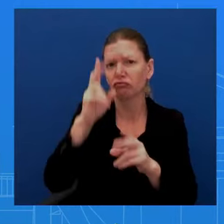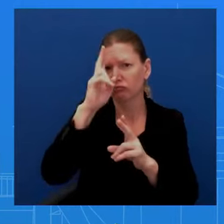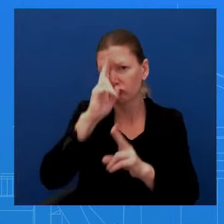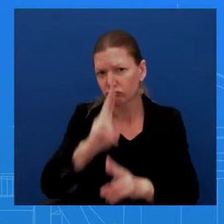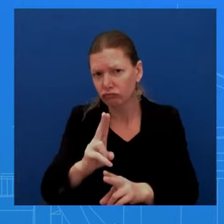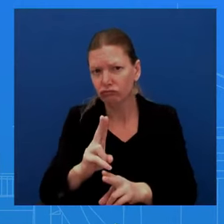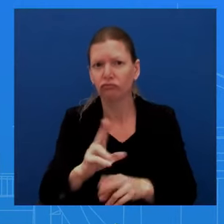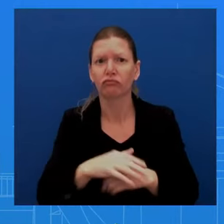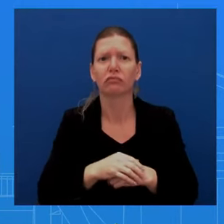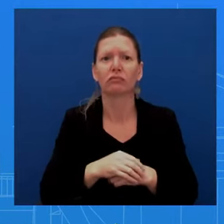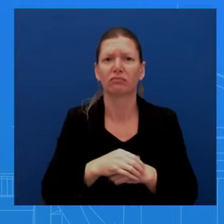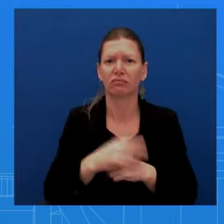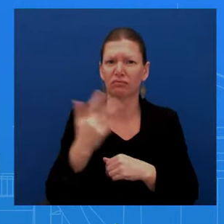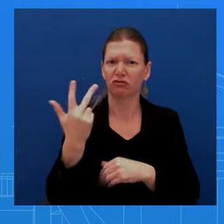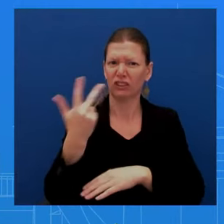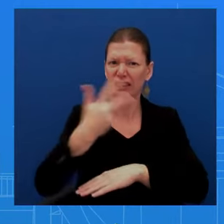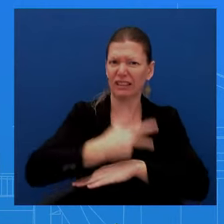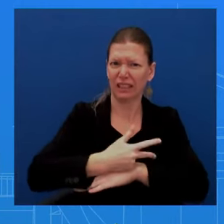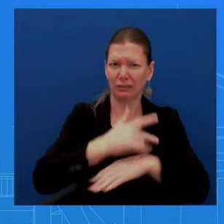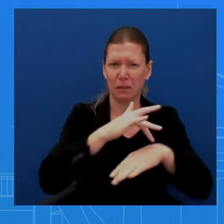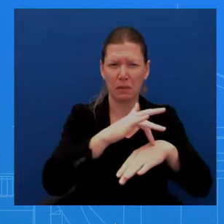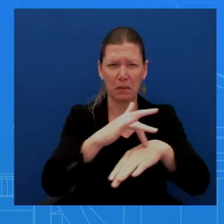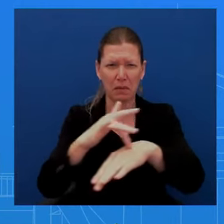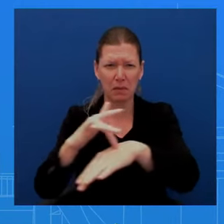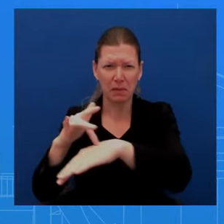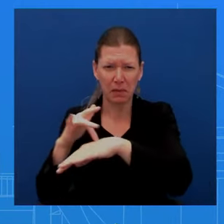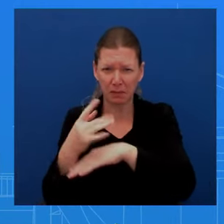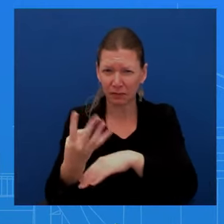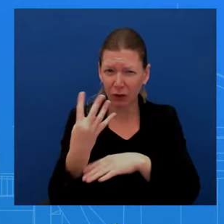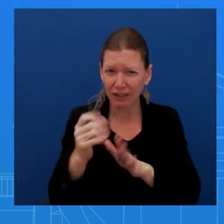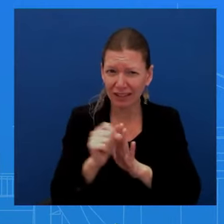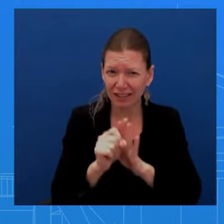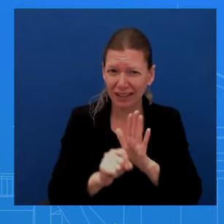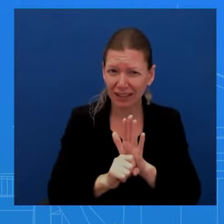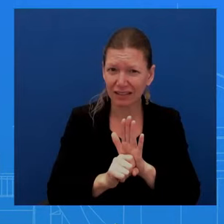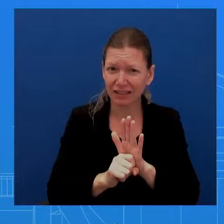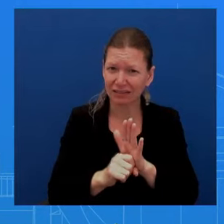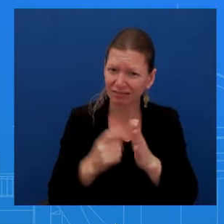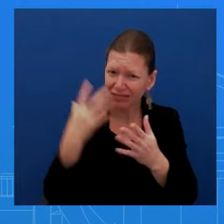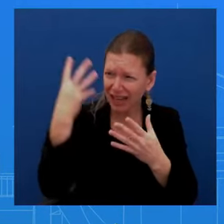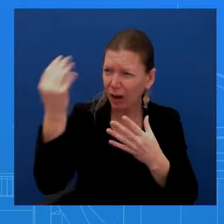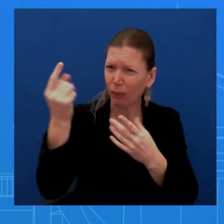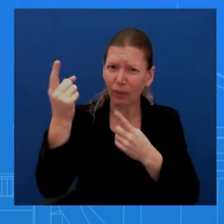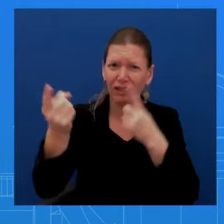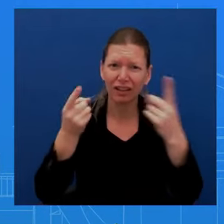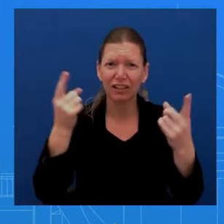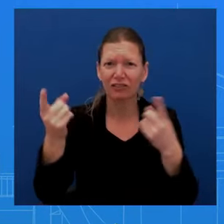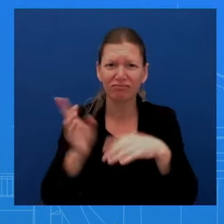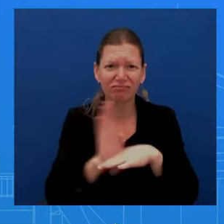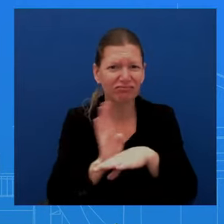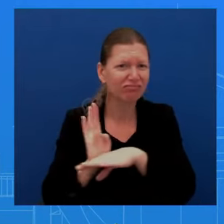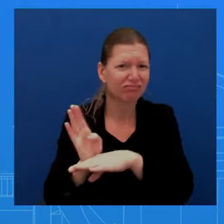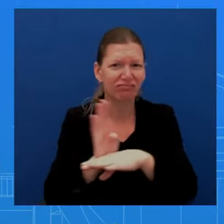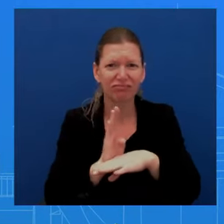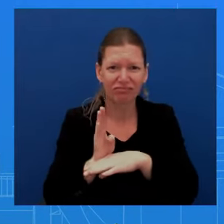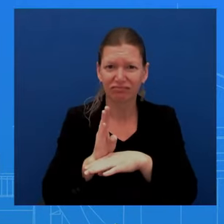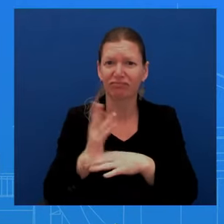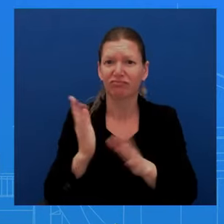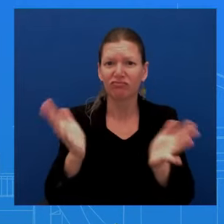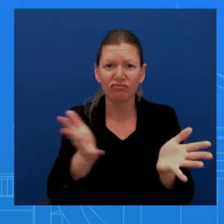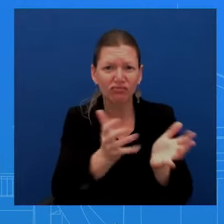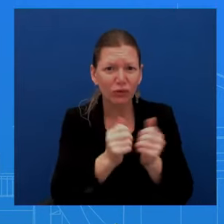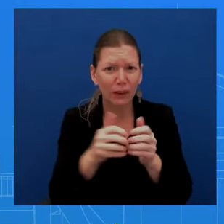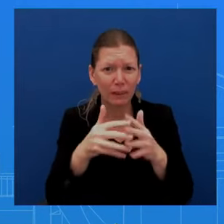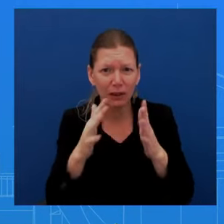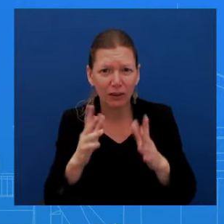talk directly to the American people, and we think that's really important. Tomorrow, he's gonna be in Allentown. You heard from Lael, where he's gonna talk about